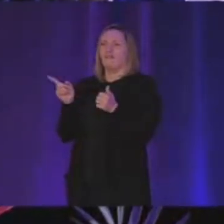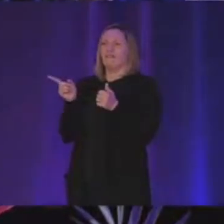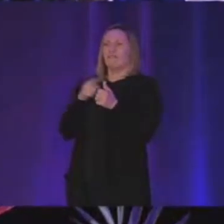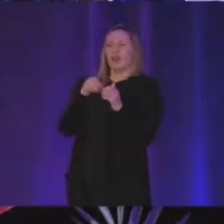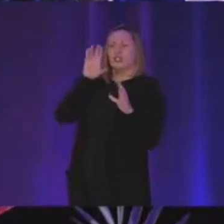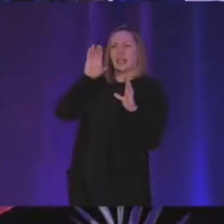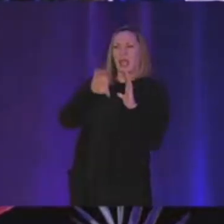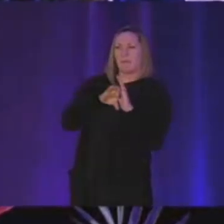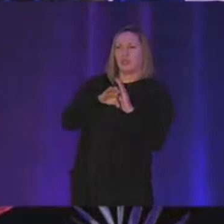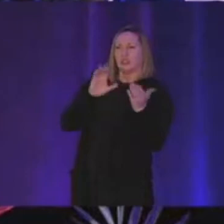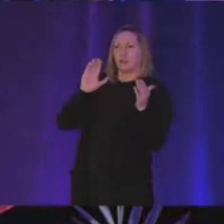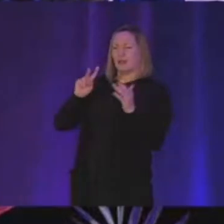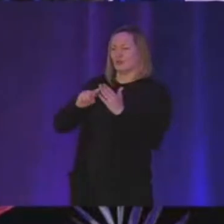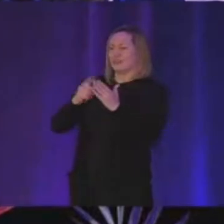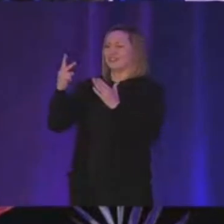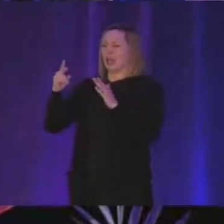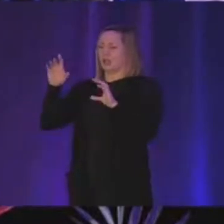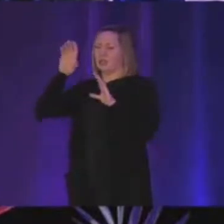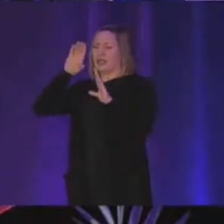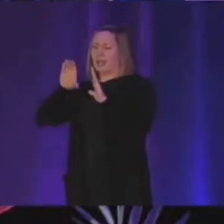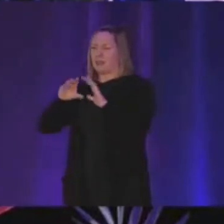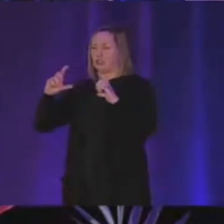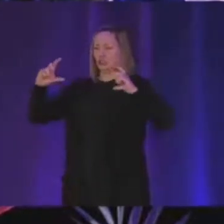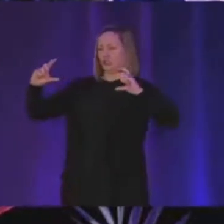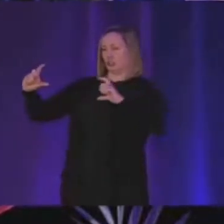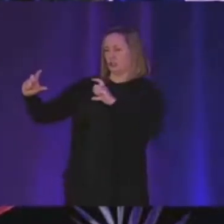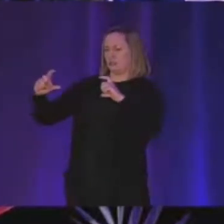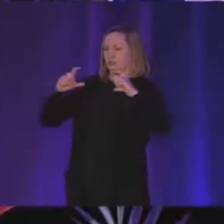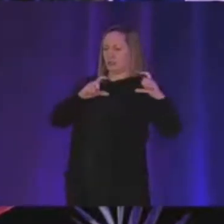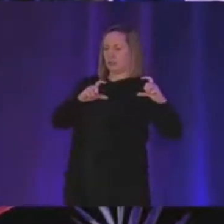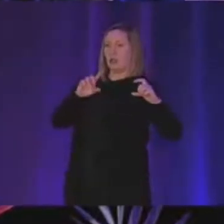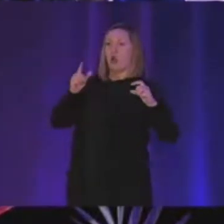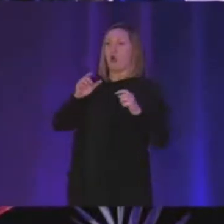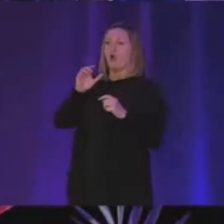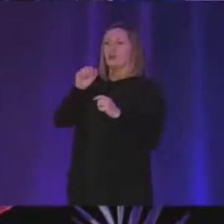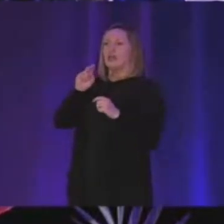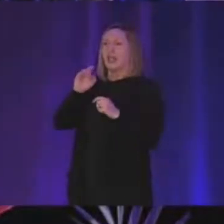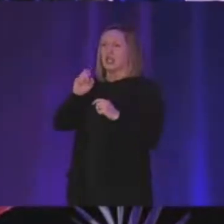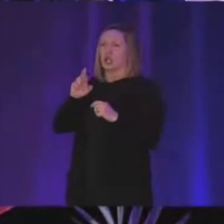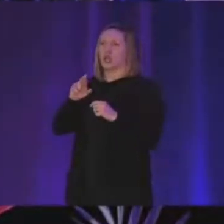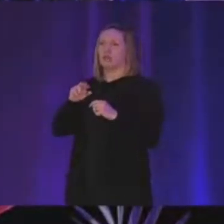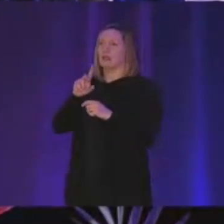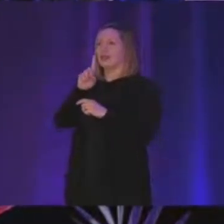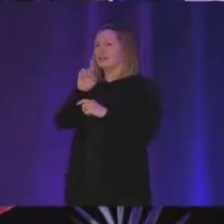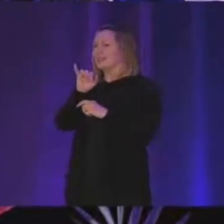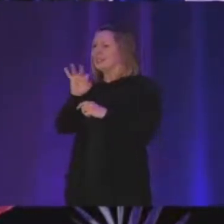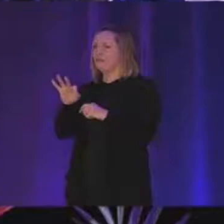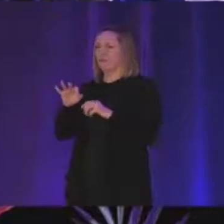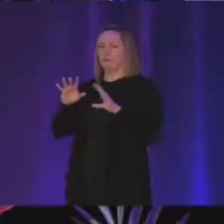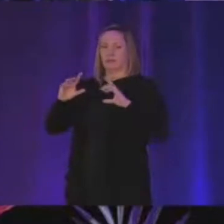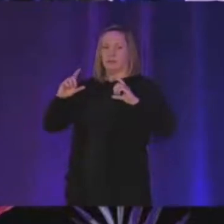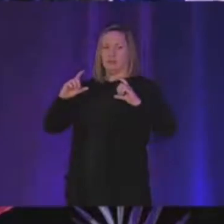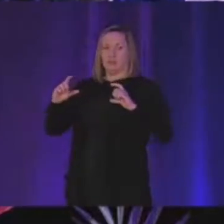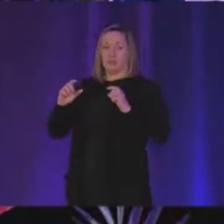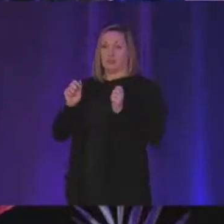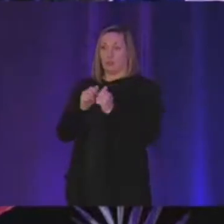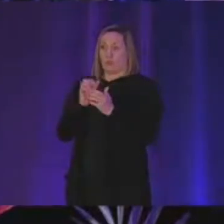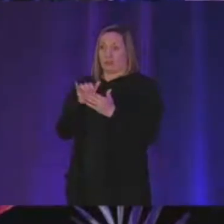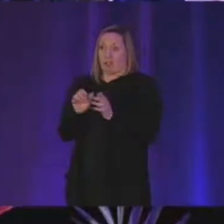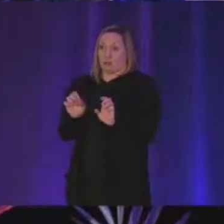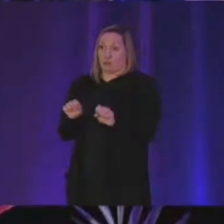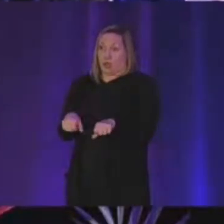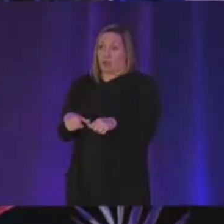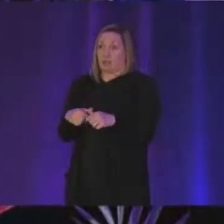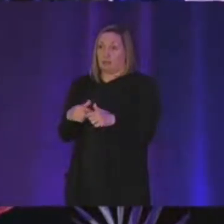image compared to the second image and i'm going to only encode the diff uh that happens and so with this you're able to